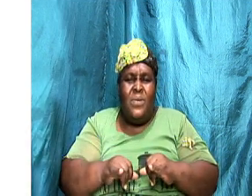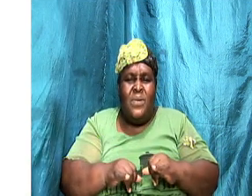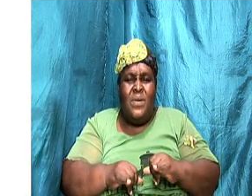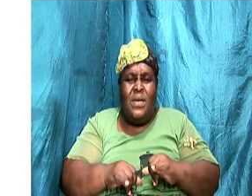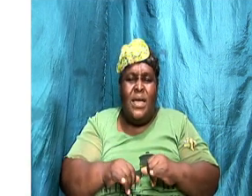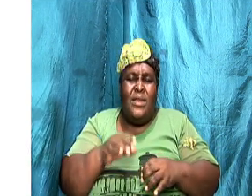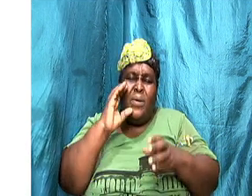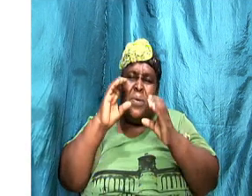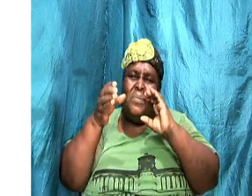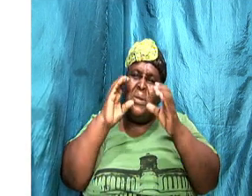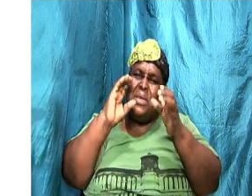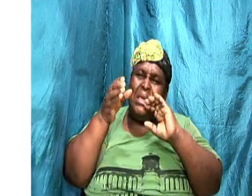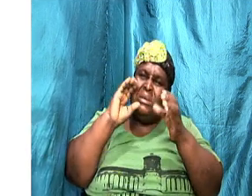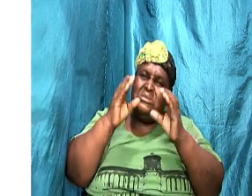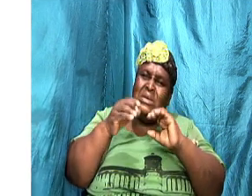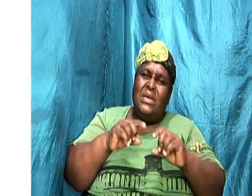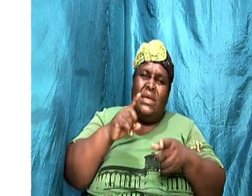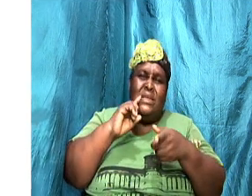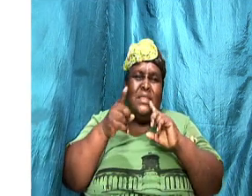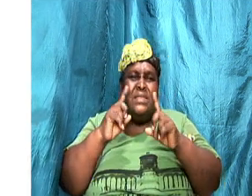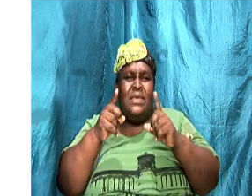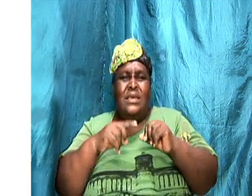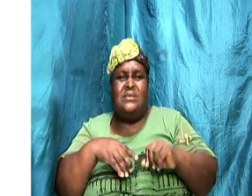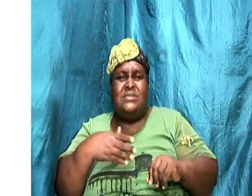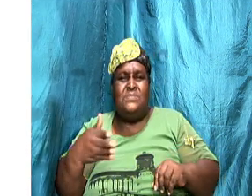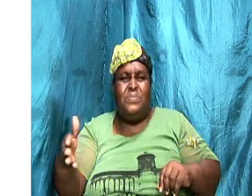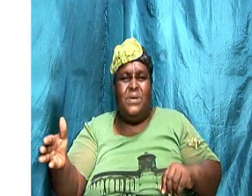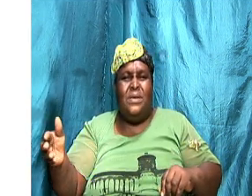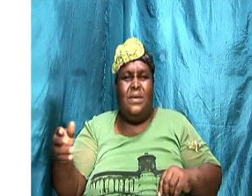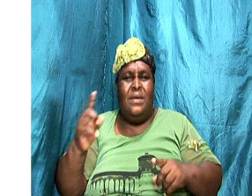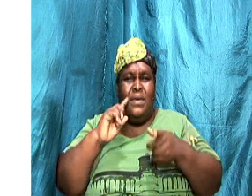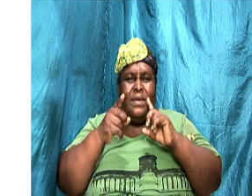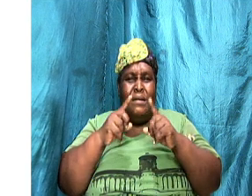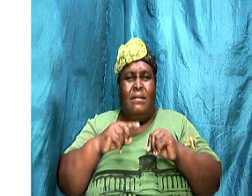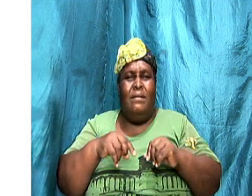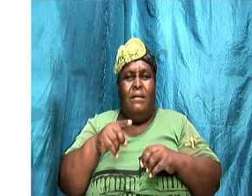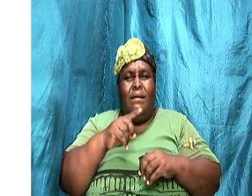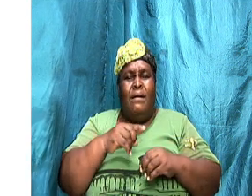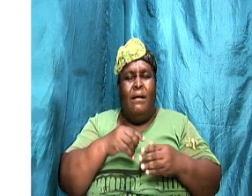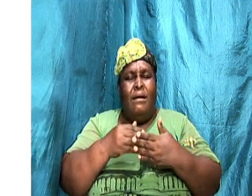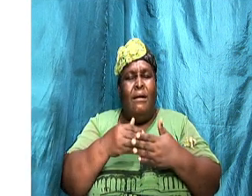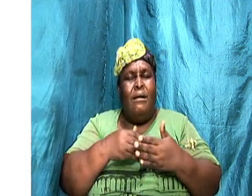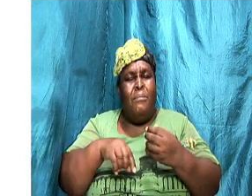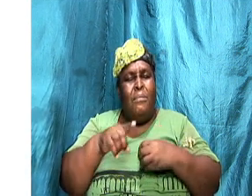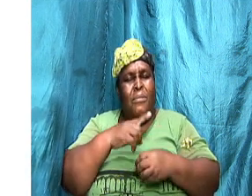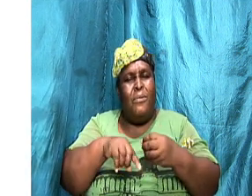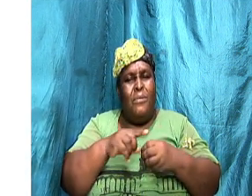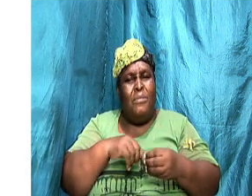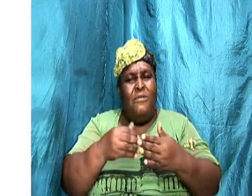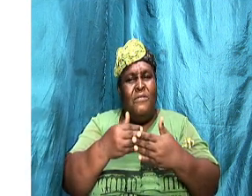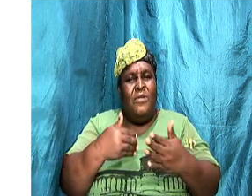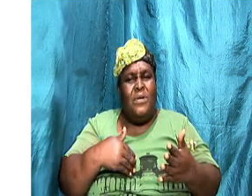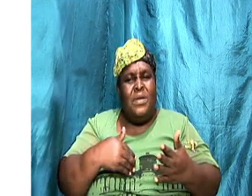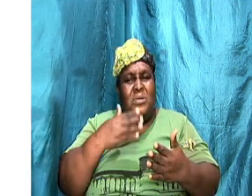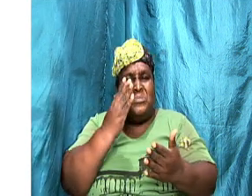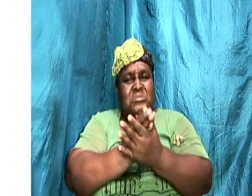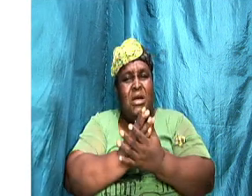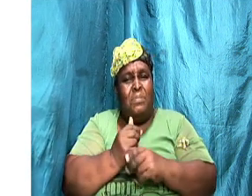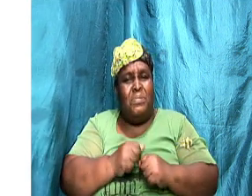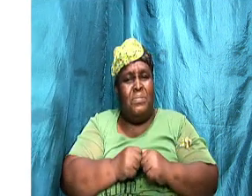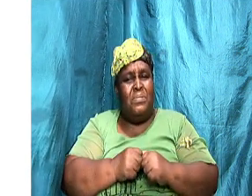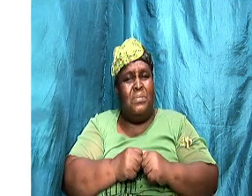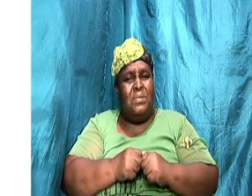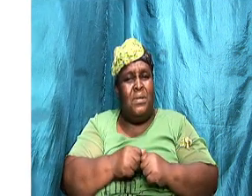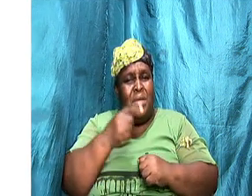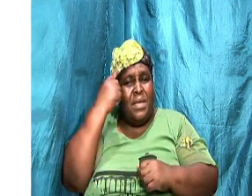communication the things that you talked about before you stopped doing that and because you stopped doing that you grew apart